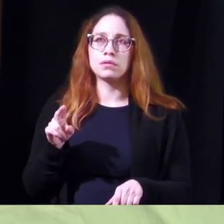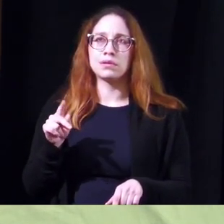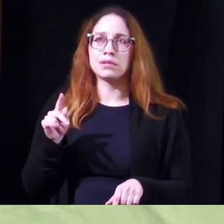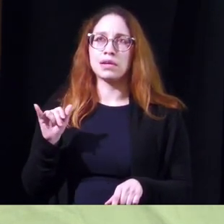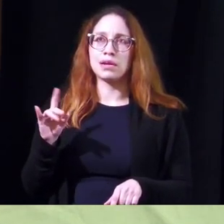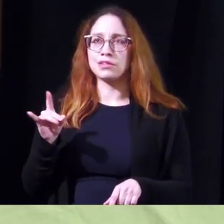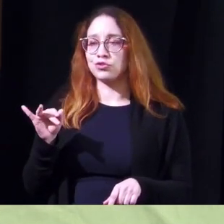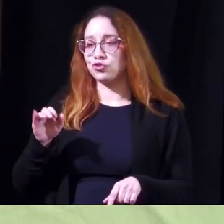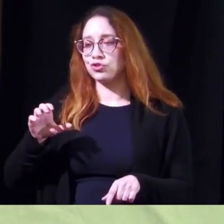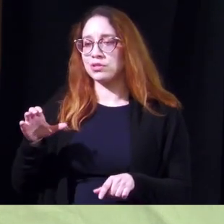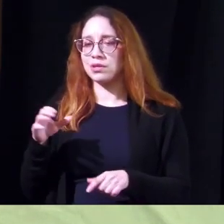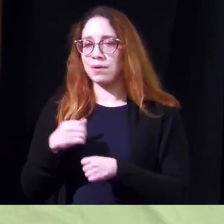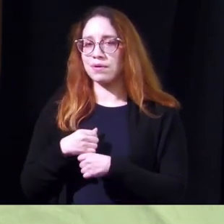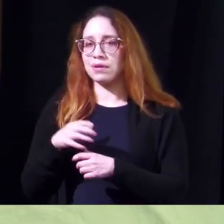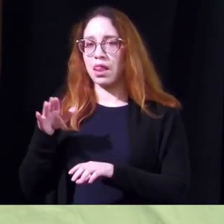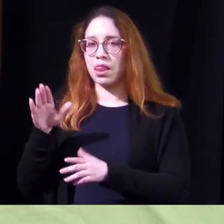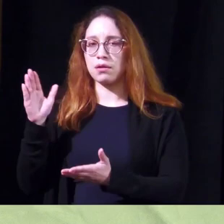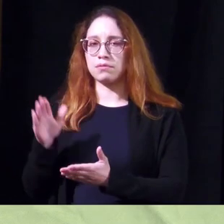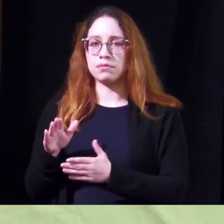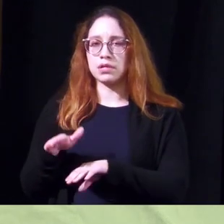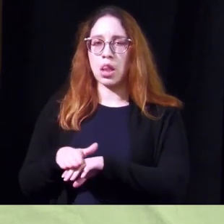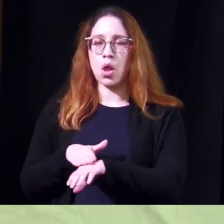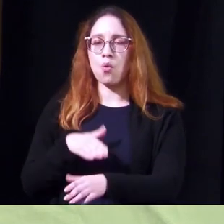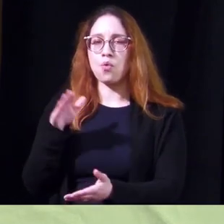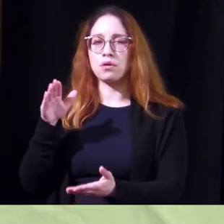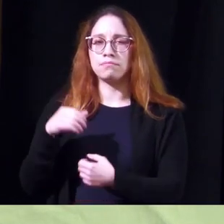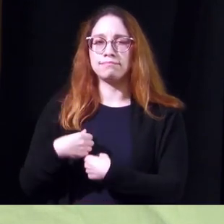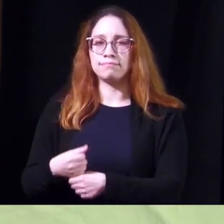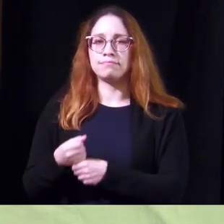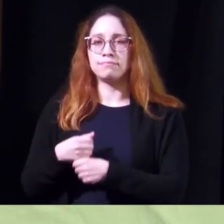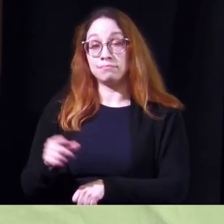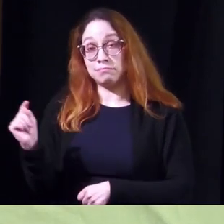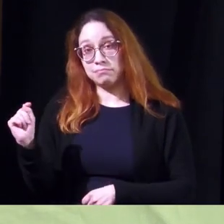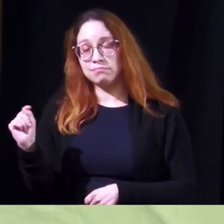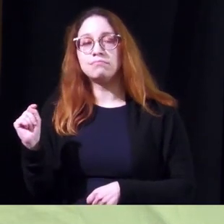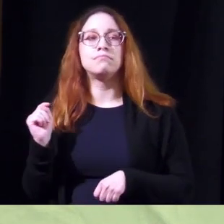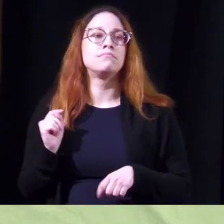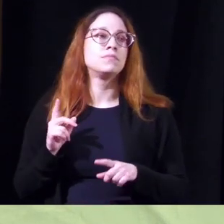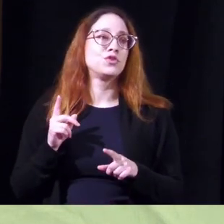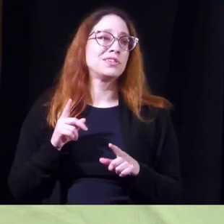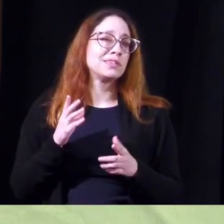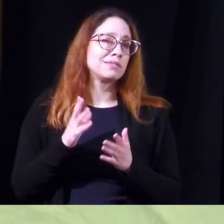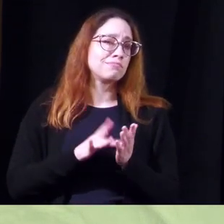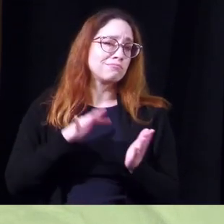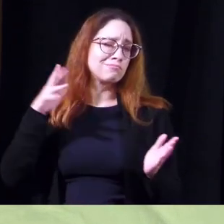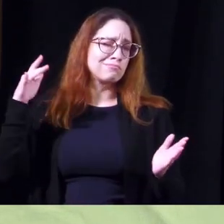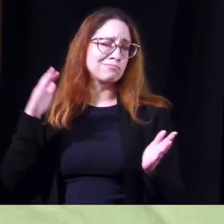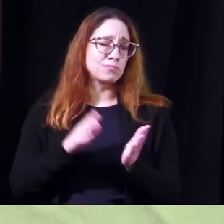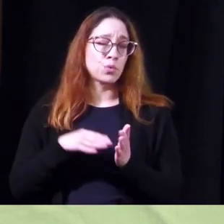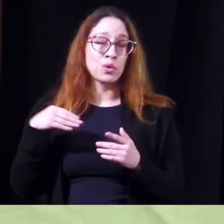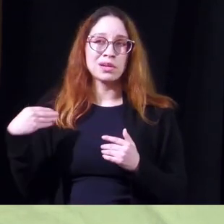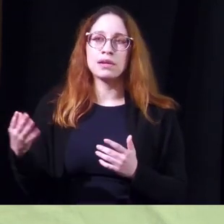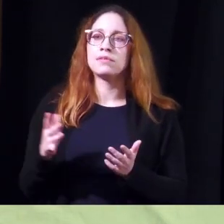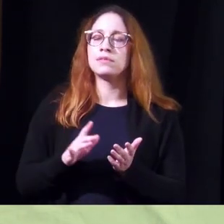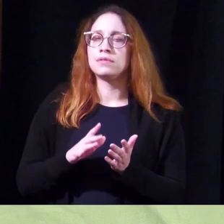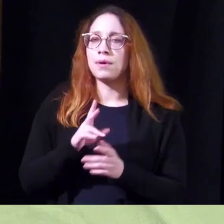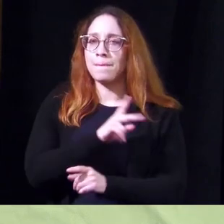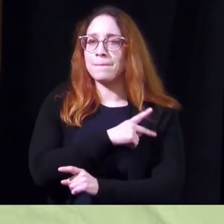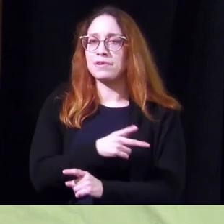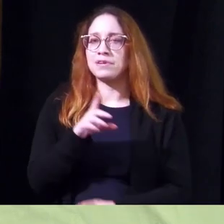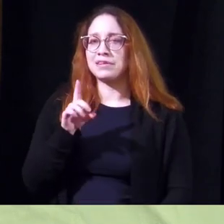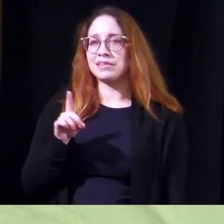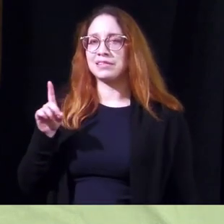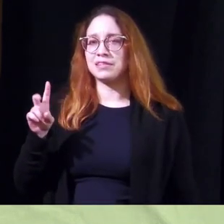it slows up the production of urine so in rare cases we will give these patients uh the